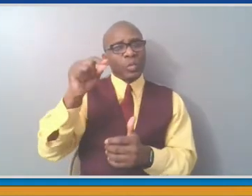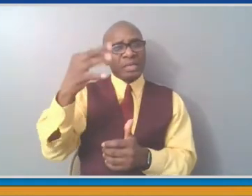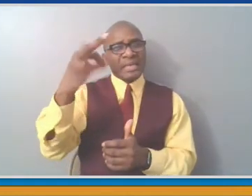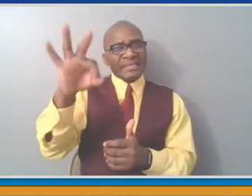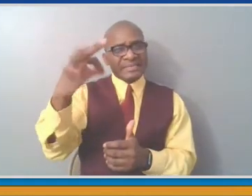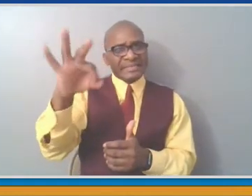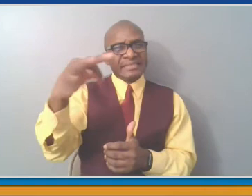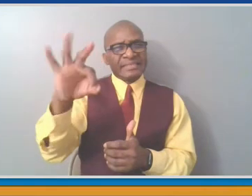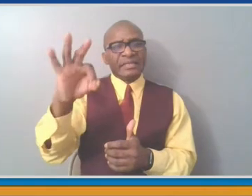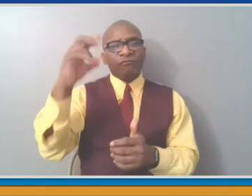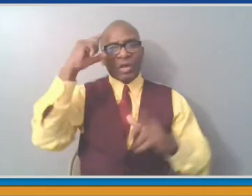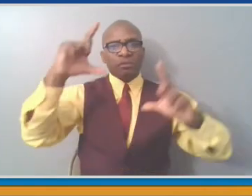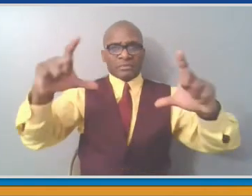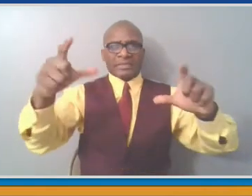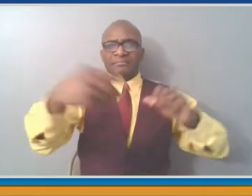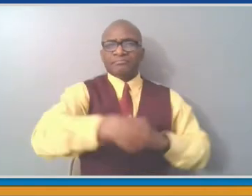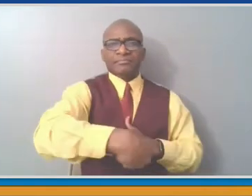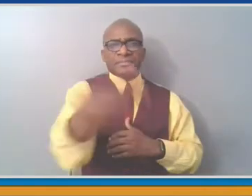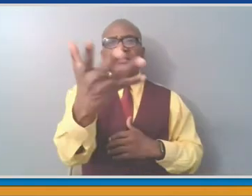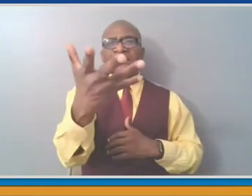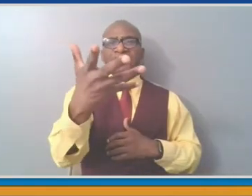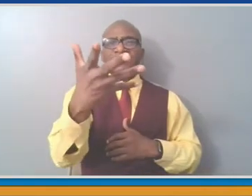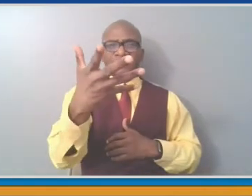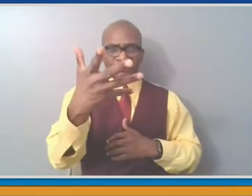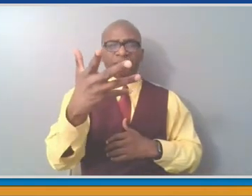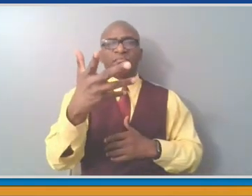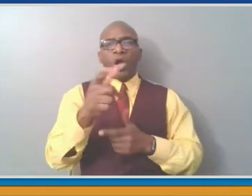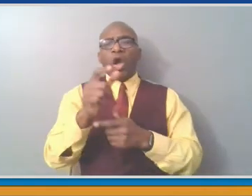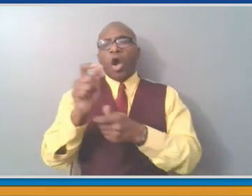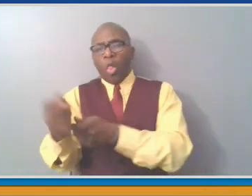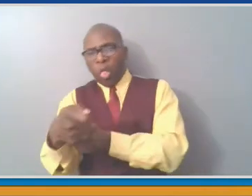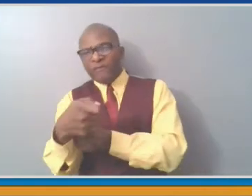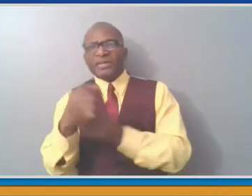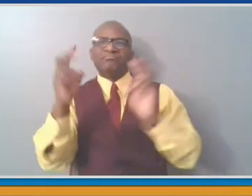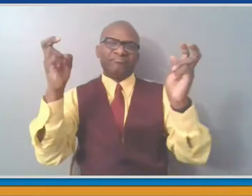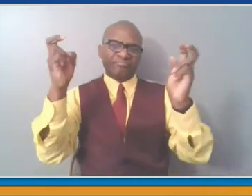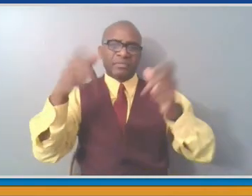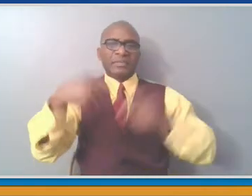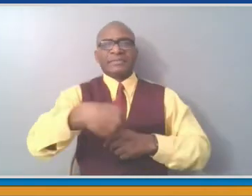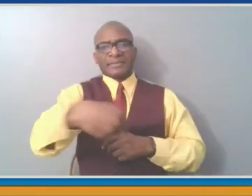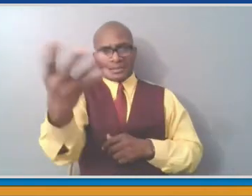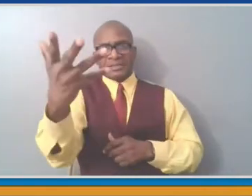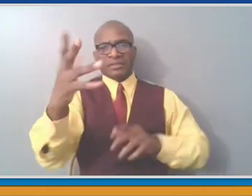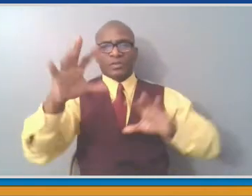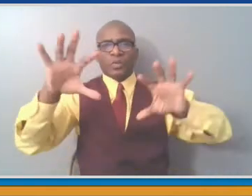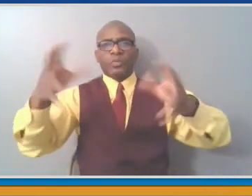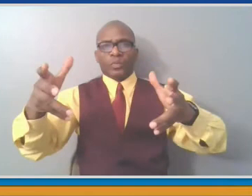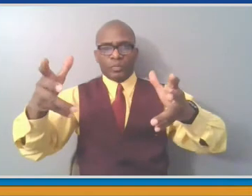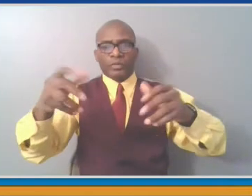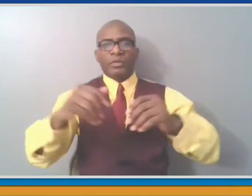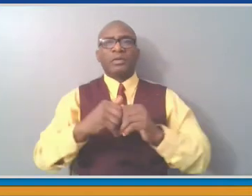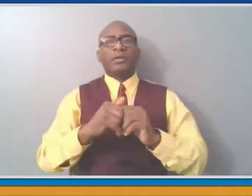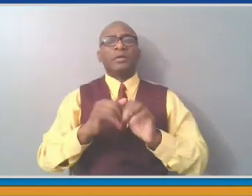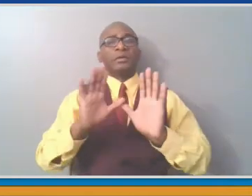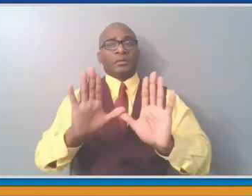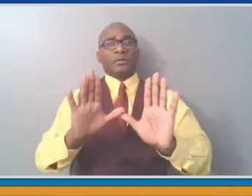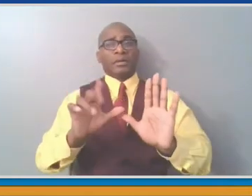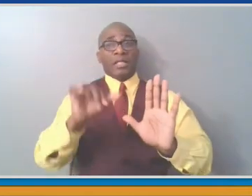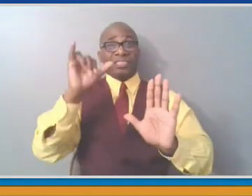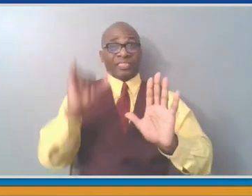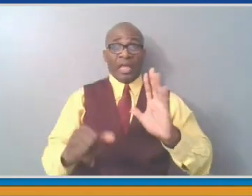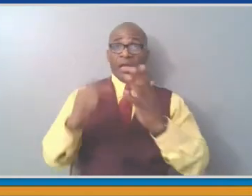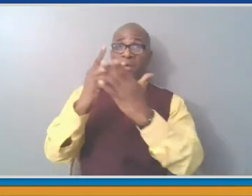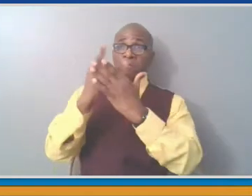very closely. There was no particular debate over it. was no particular controversy over it. Nobody said, wait a minute, this is disc golf. We don't want to know about this. So